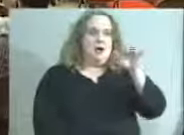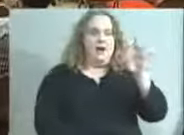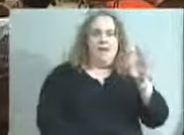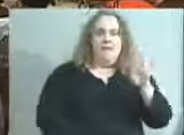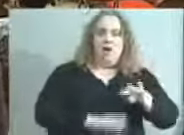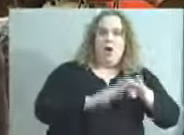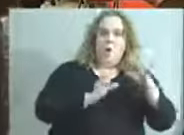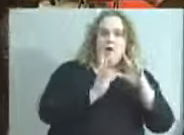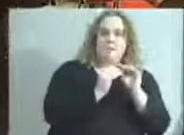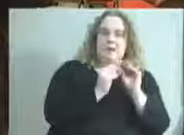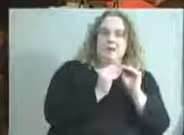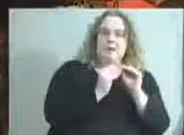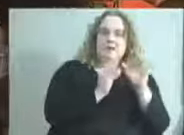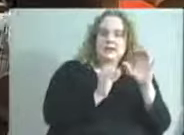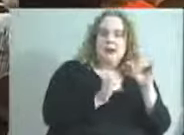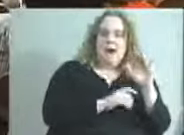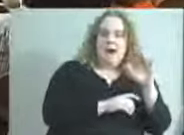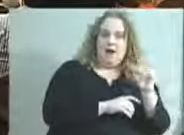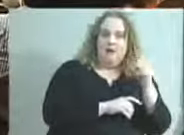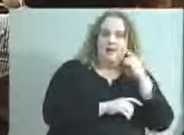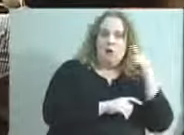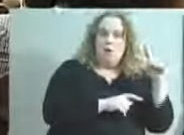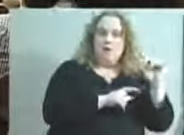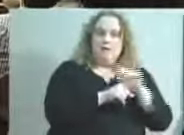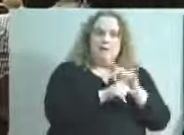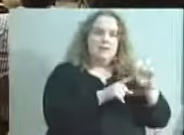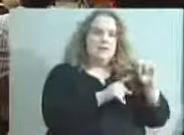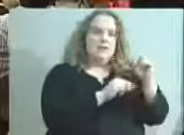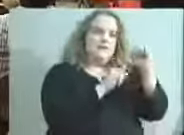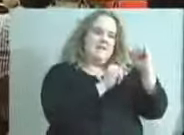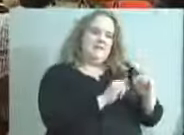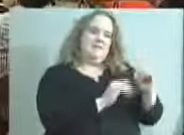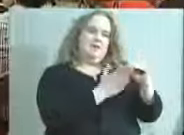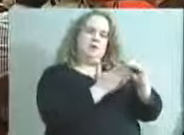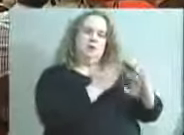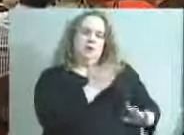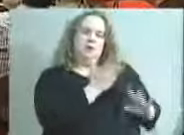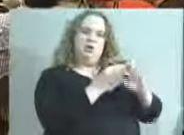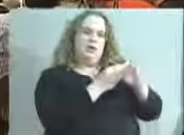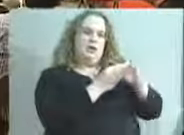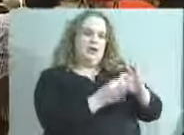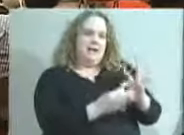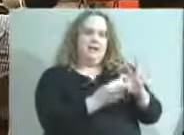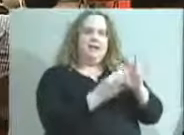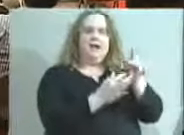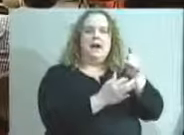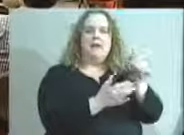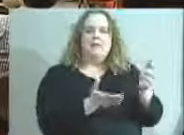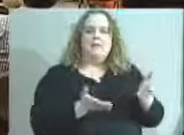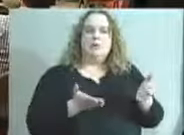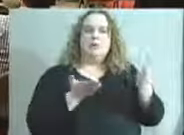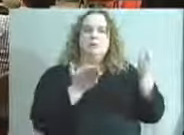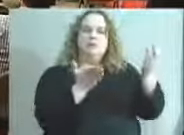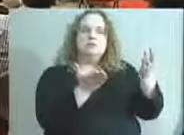Act for the purpose of a discussion regarding the discipline of an individual student. Is there a motion?